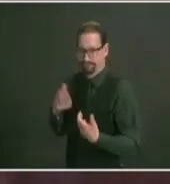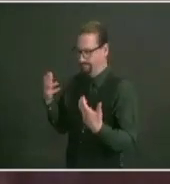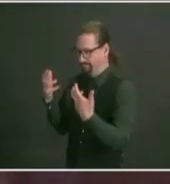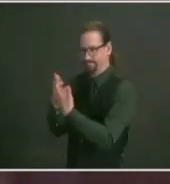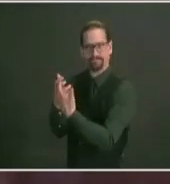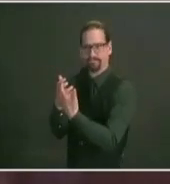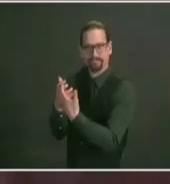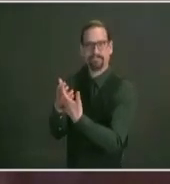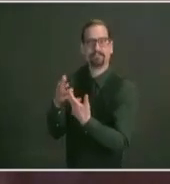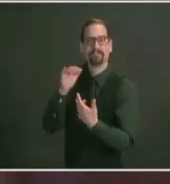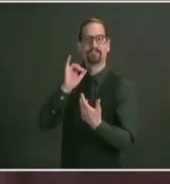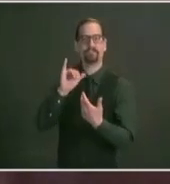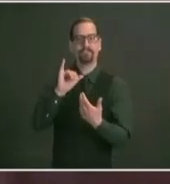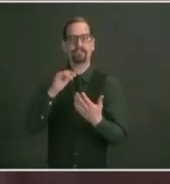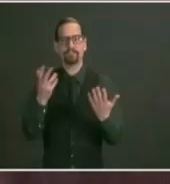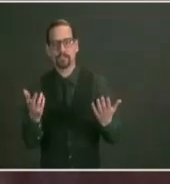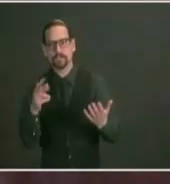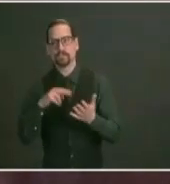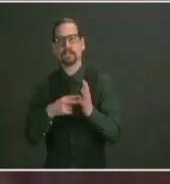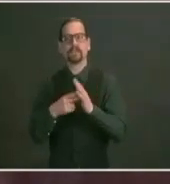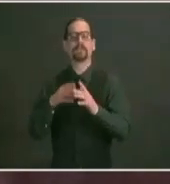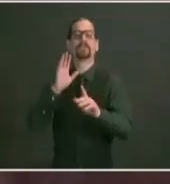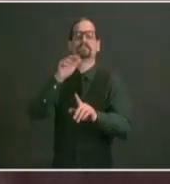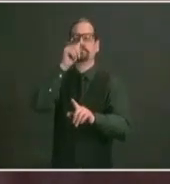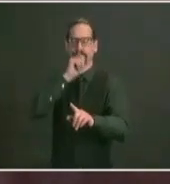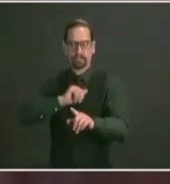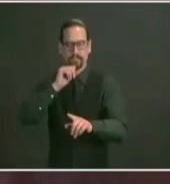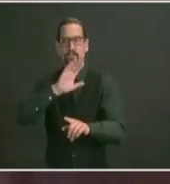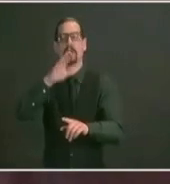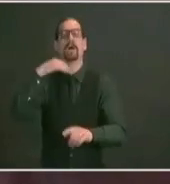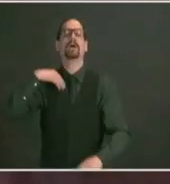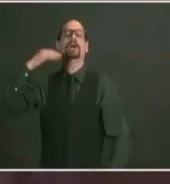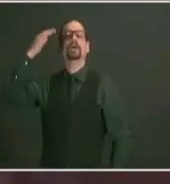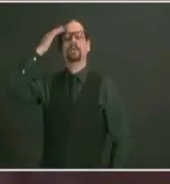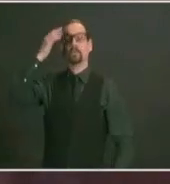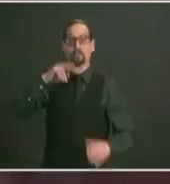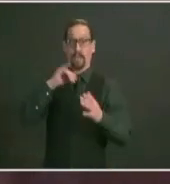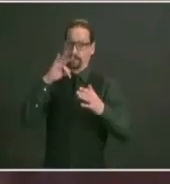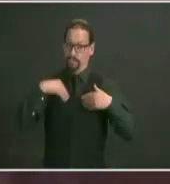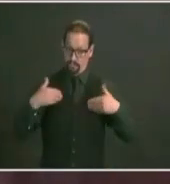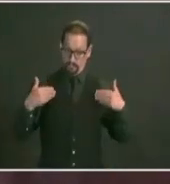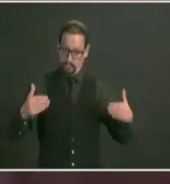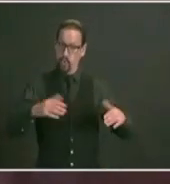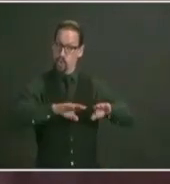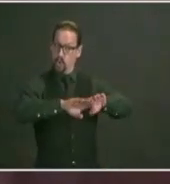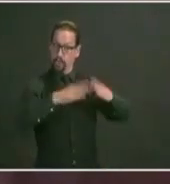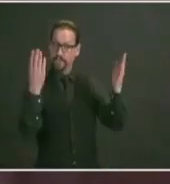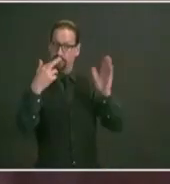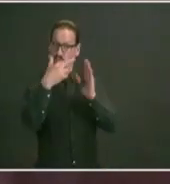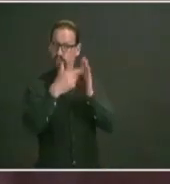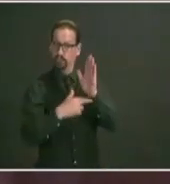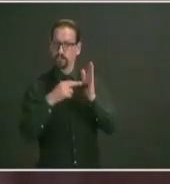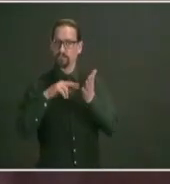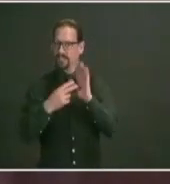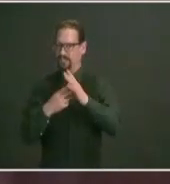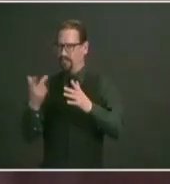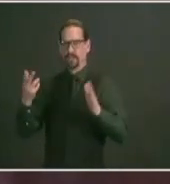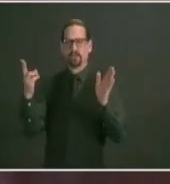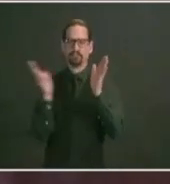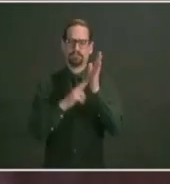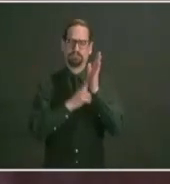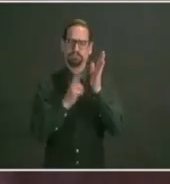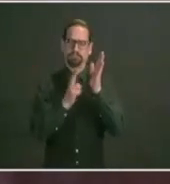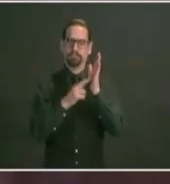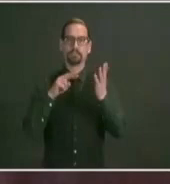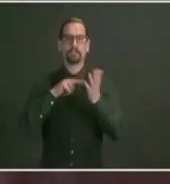stage in the vaccination campaign we would have far outpaced the supply that we've received from the federal government so with that we're